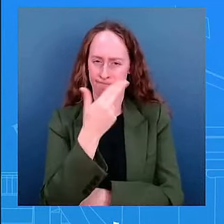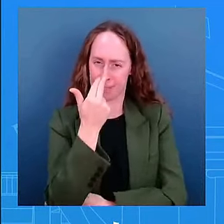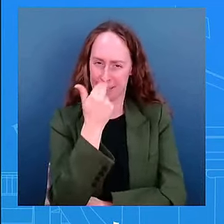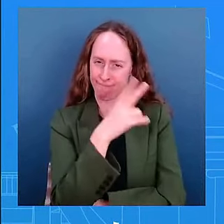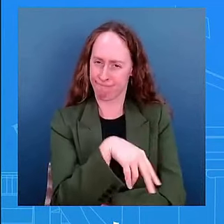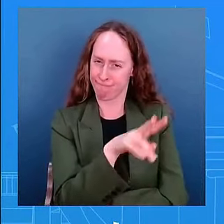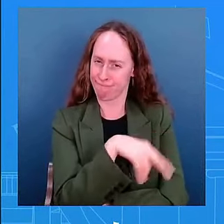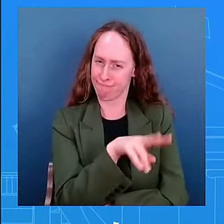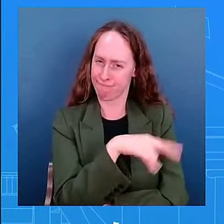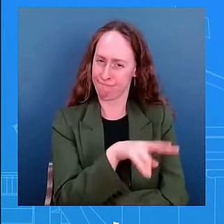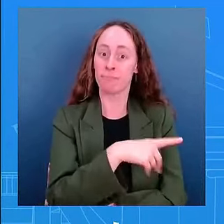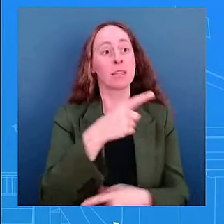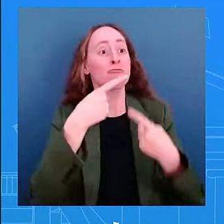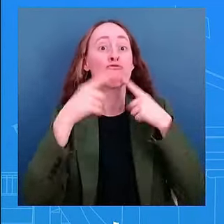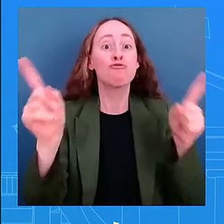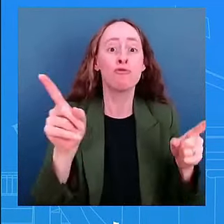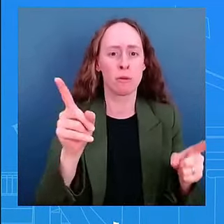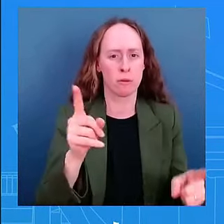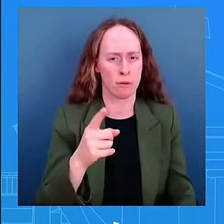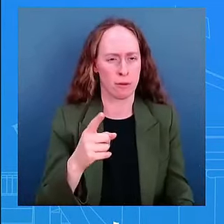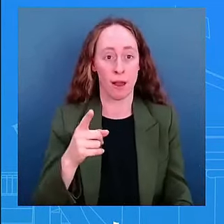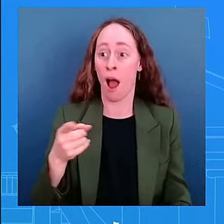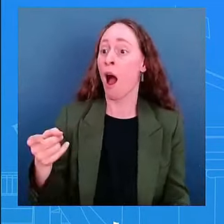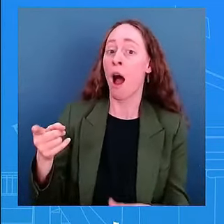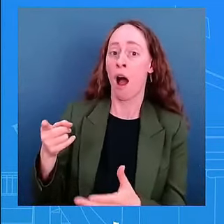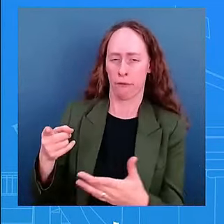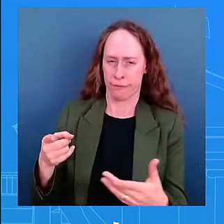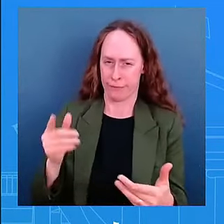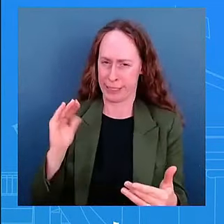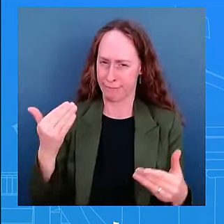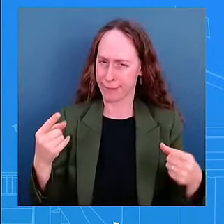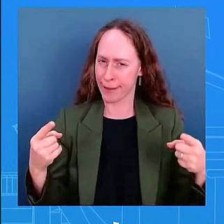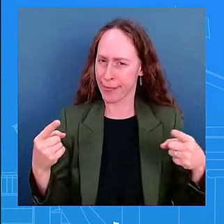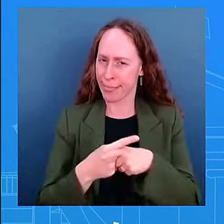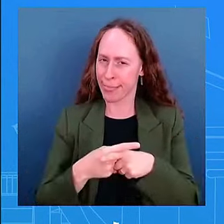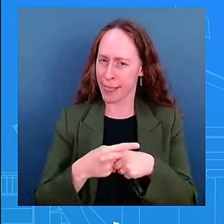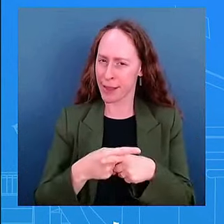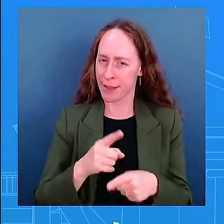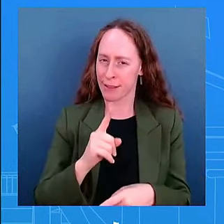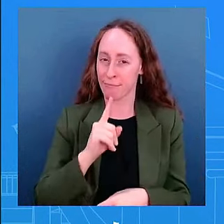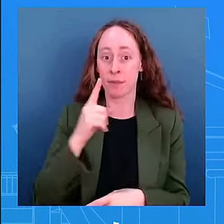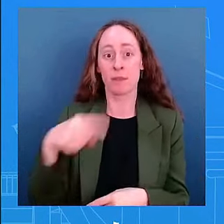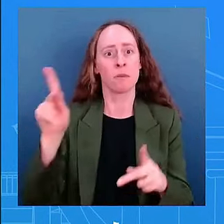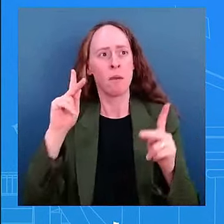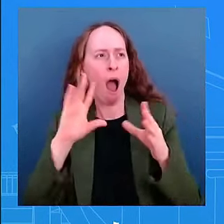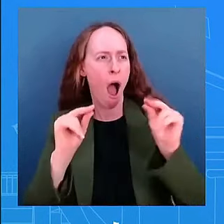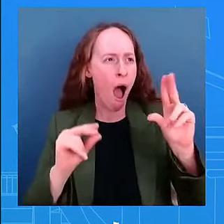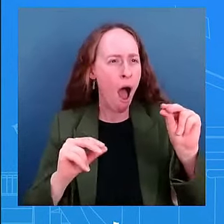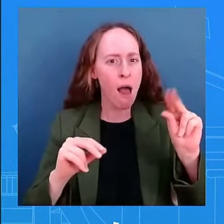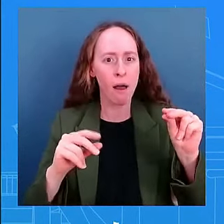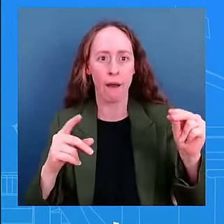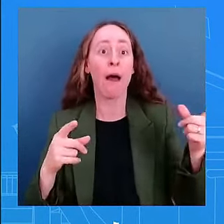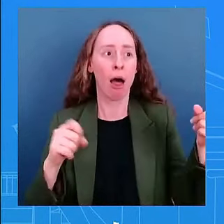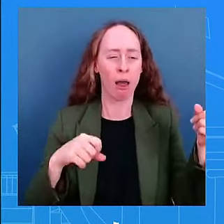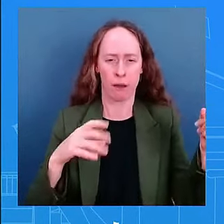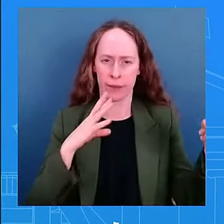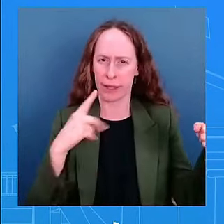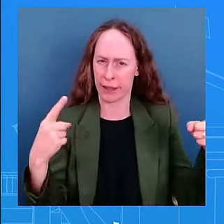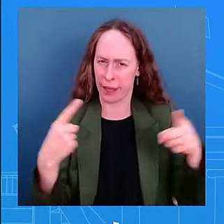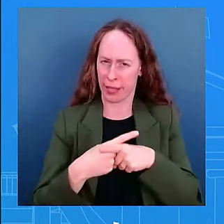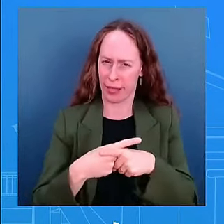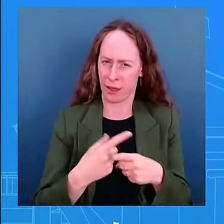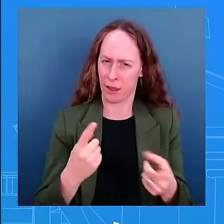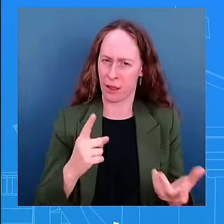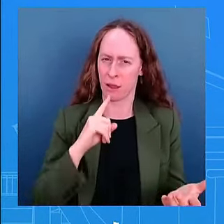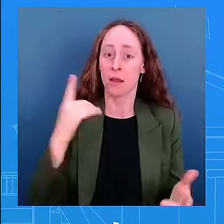reflect the will of the venezuelan people as it was expressed at the ballot box on july 28th